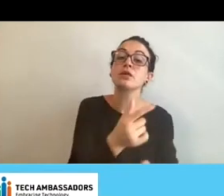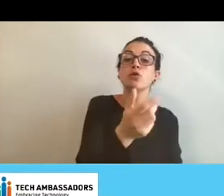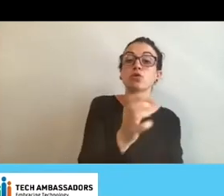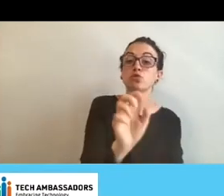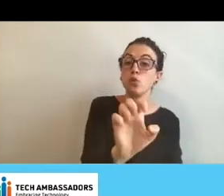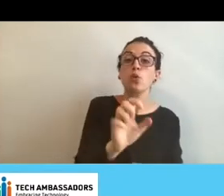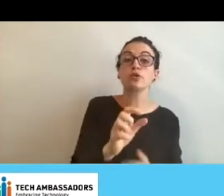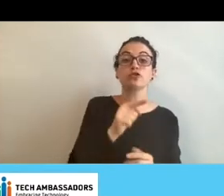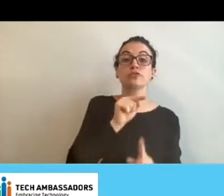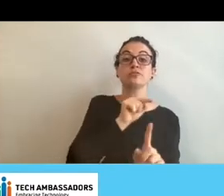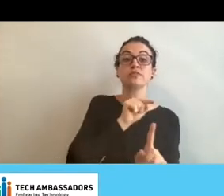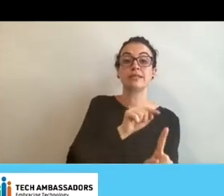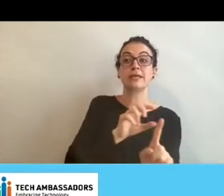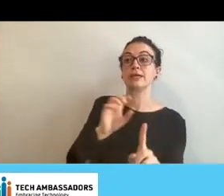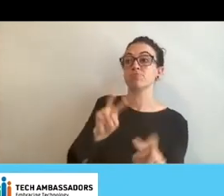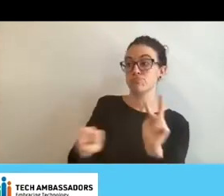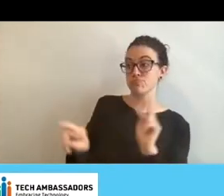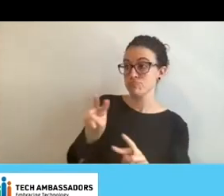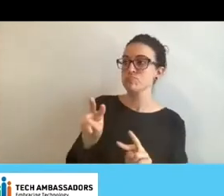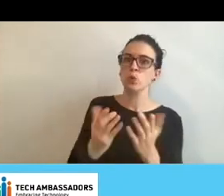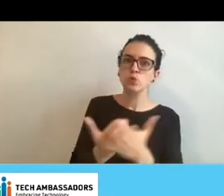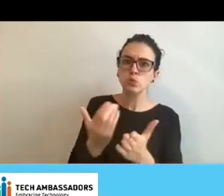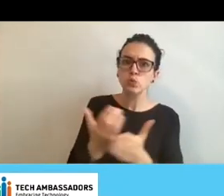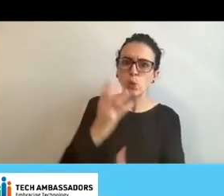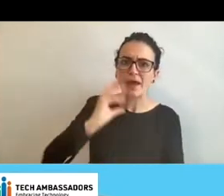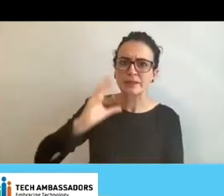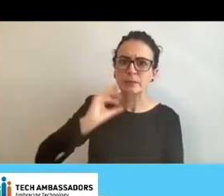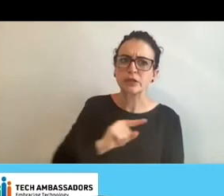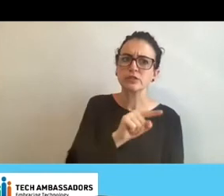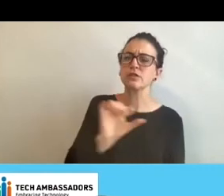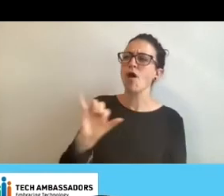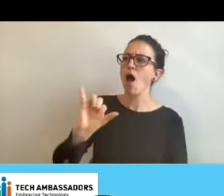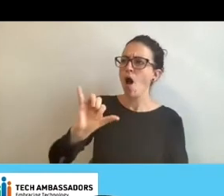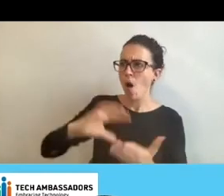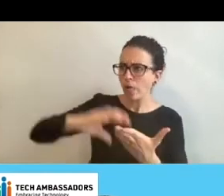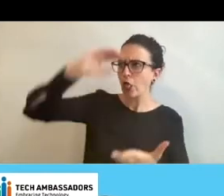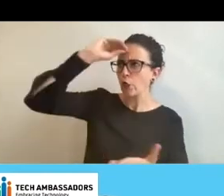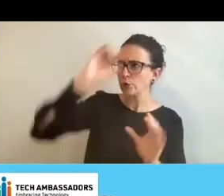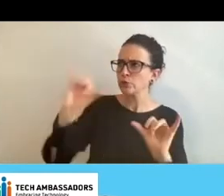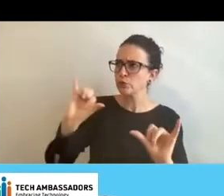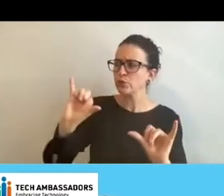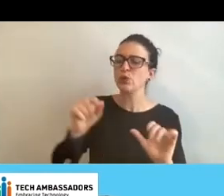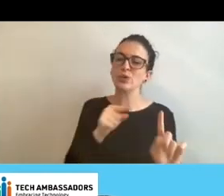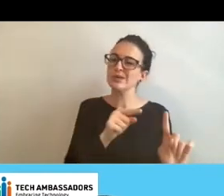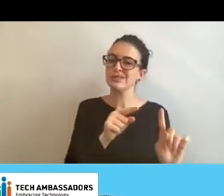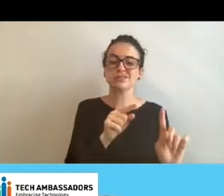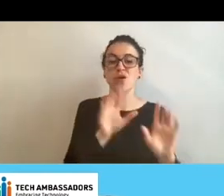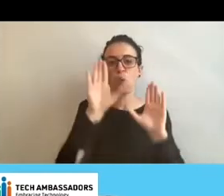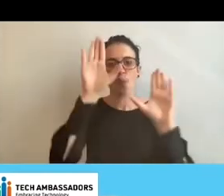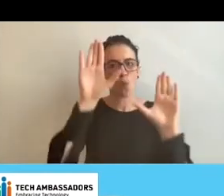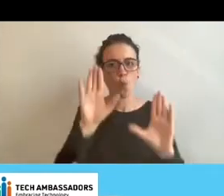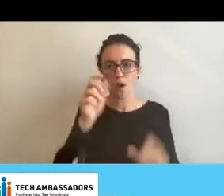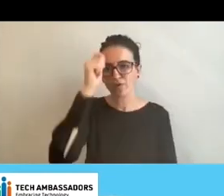it was interesting to him. He's a great guy. He's the perfect one for this